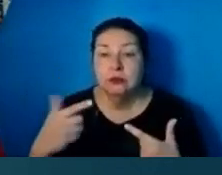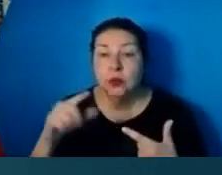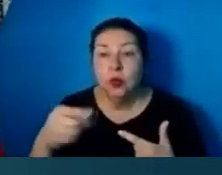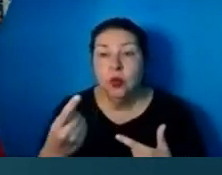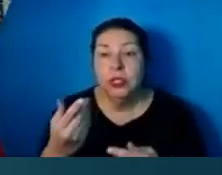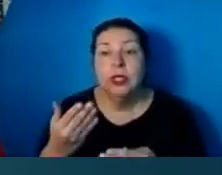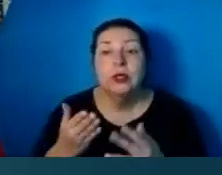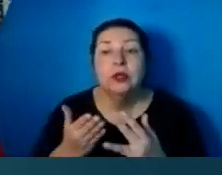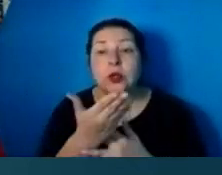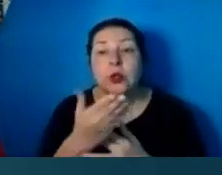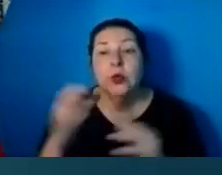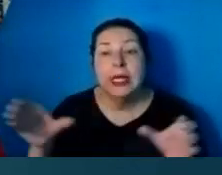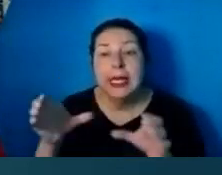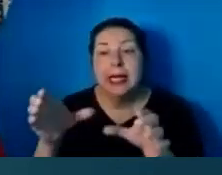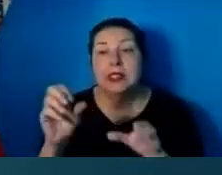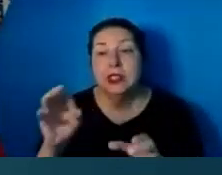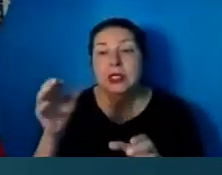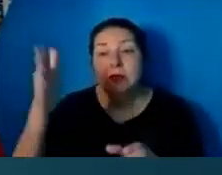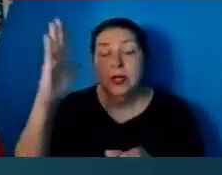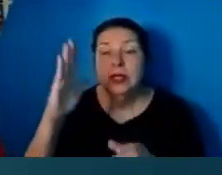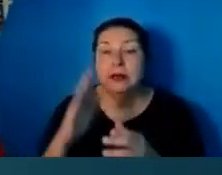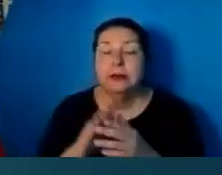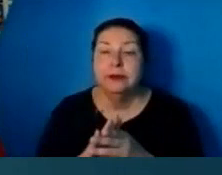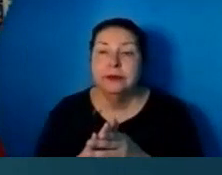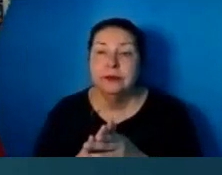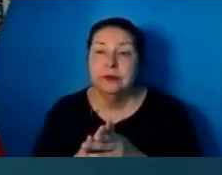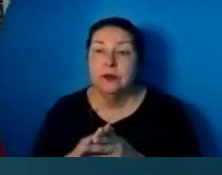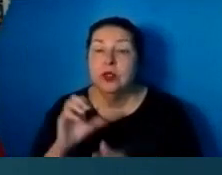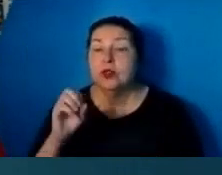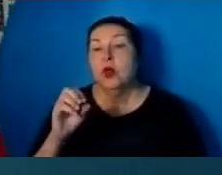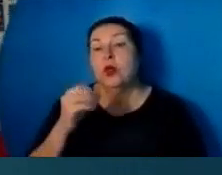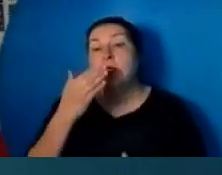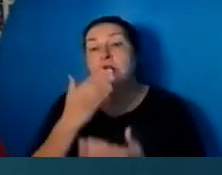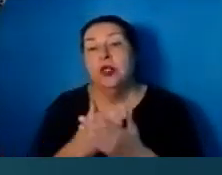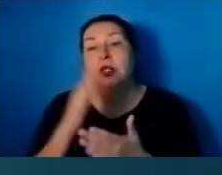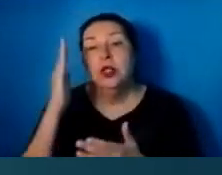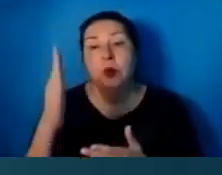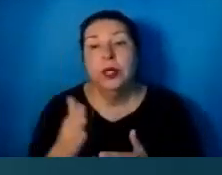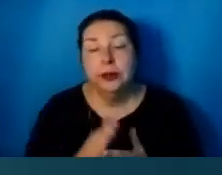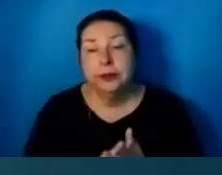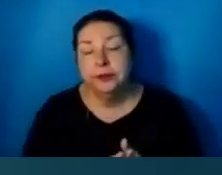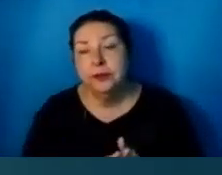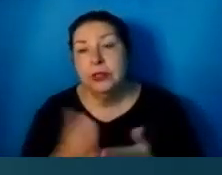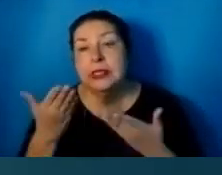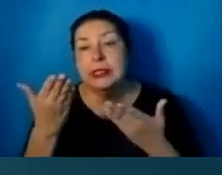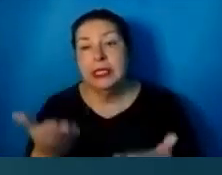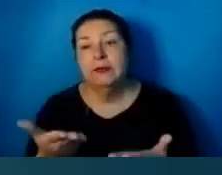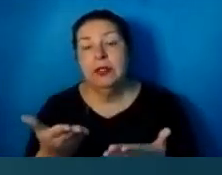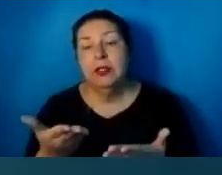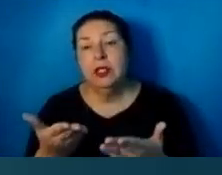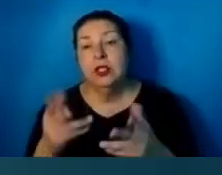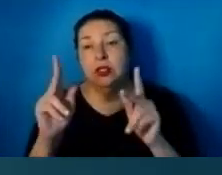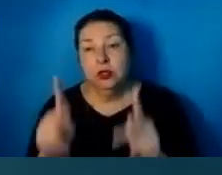an action of God. So that the good will is given to the